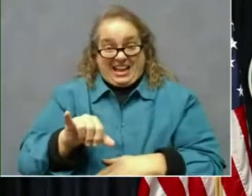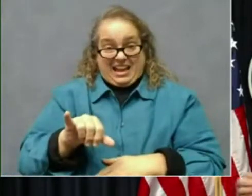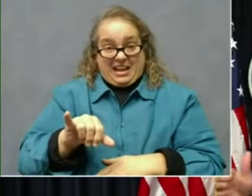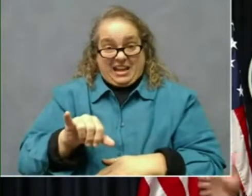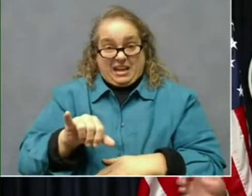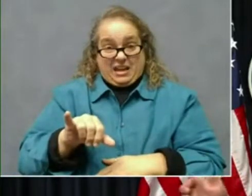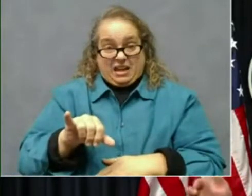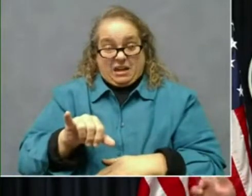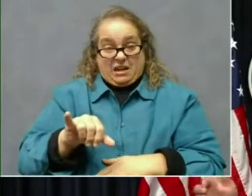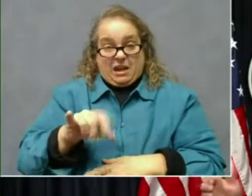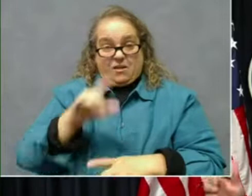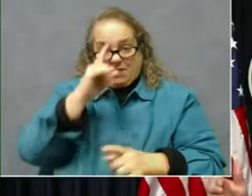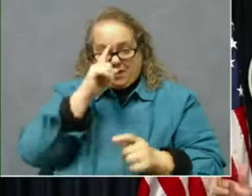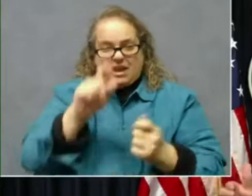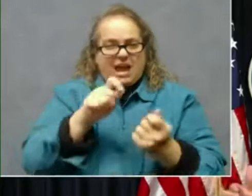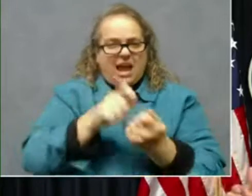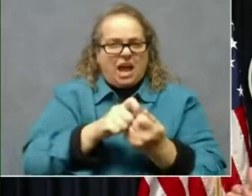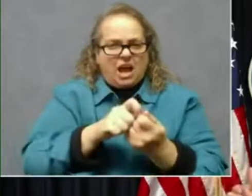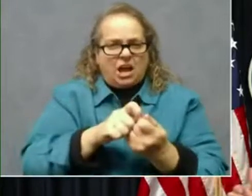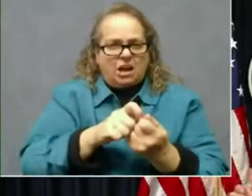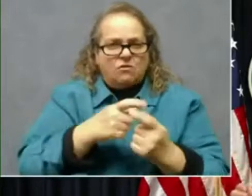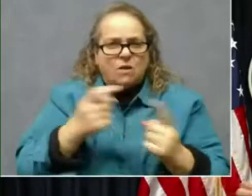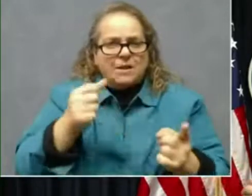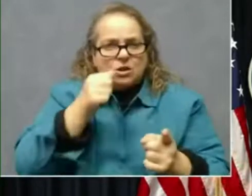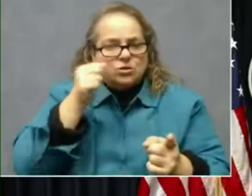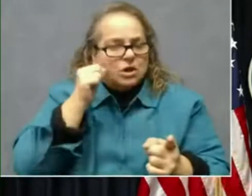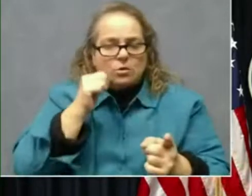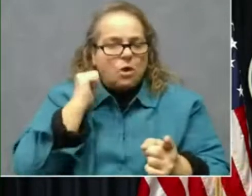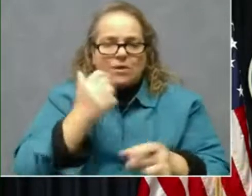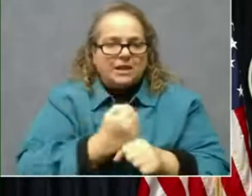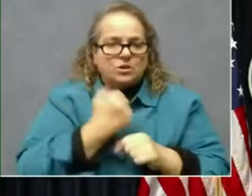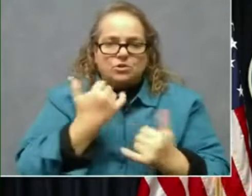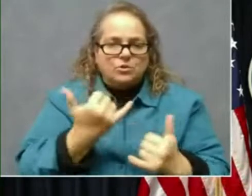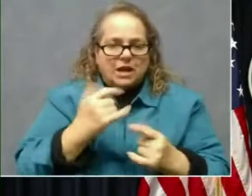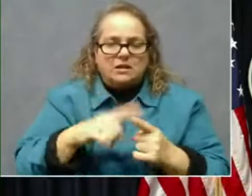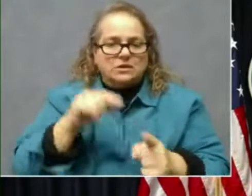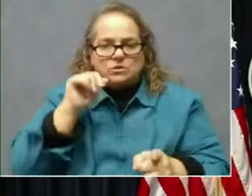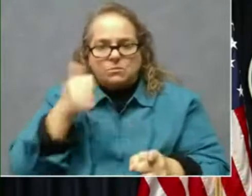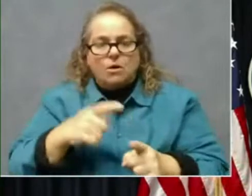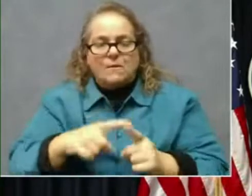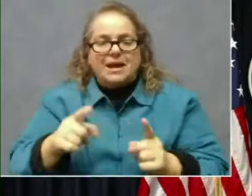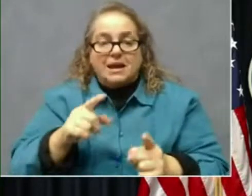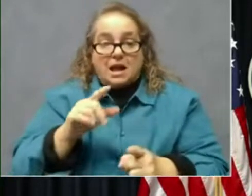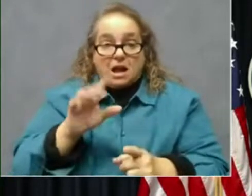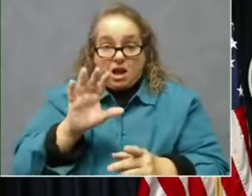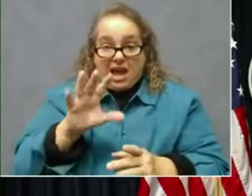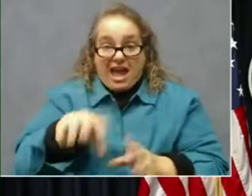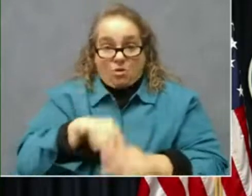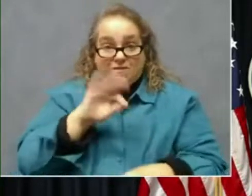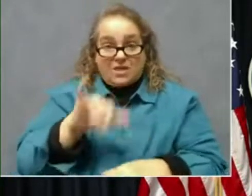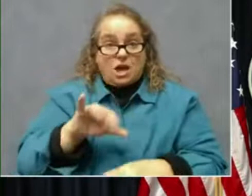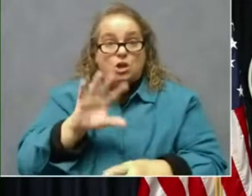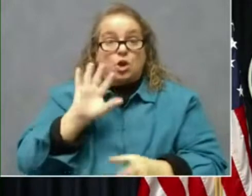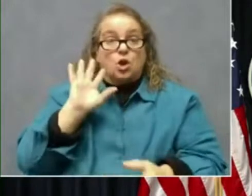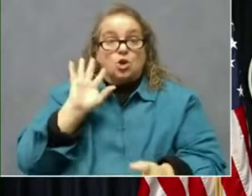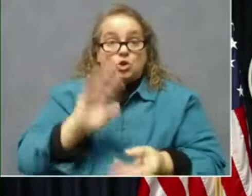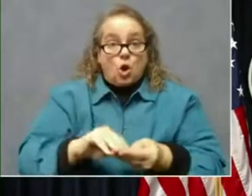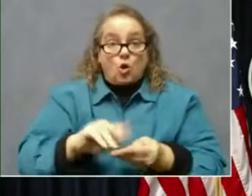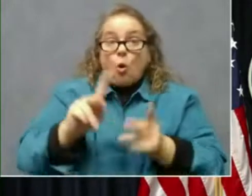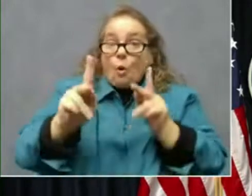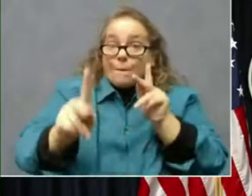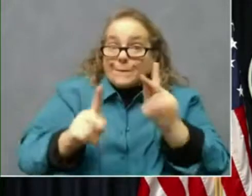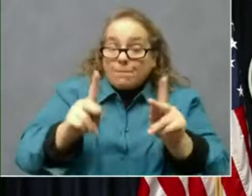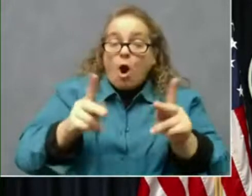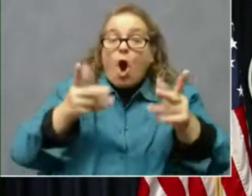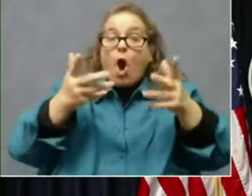of yesterday. I don't think we'll get today's in until tomorrow. A total doses, and this should be total people that have